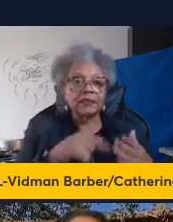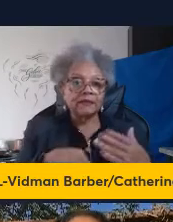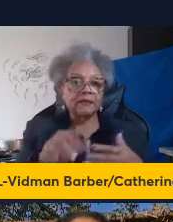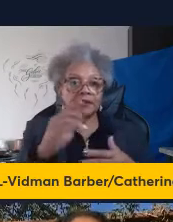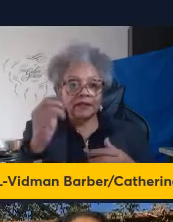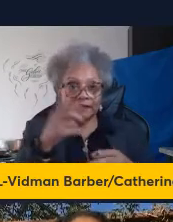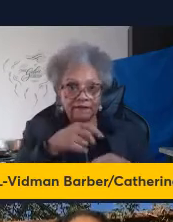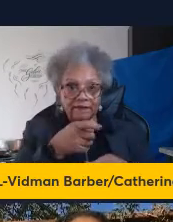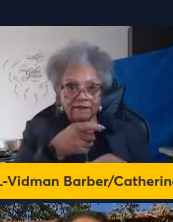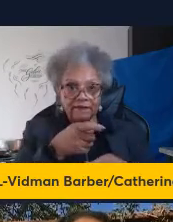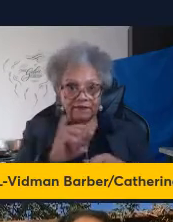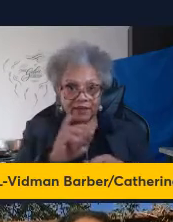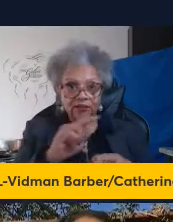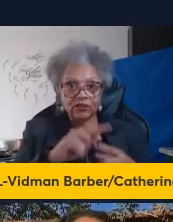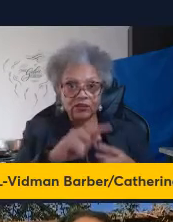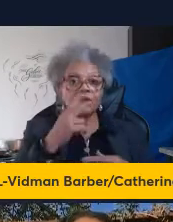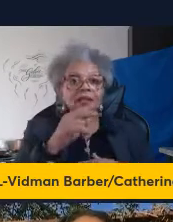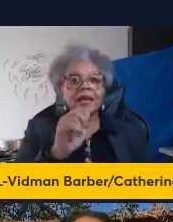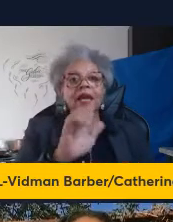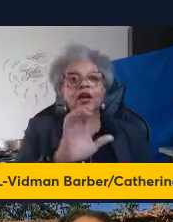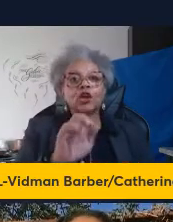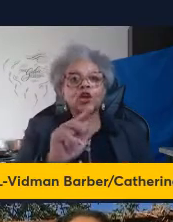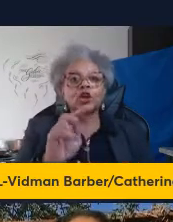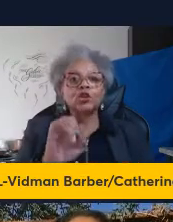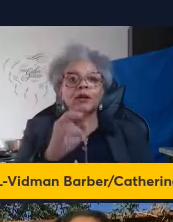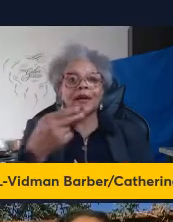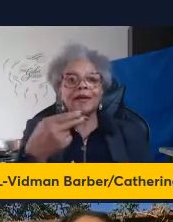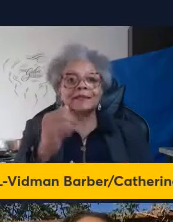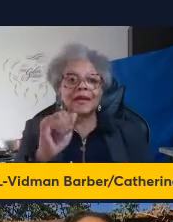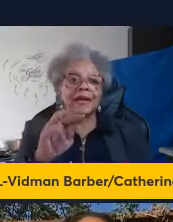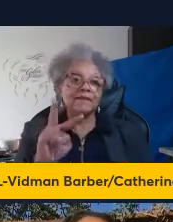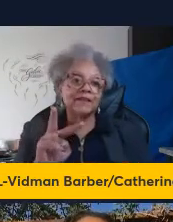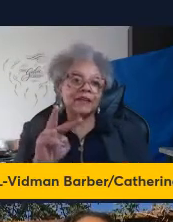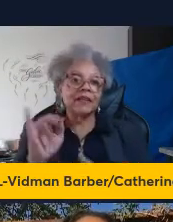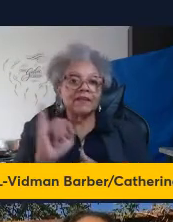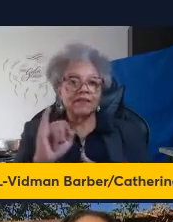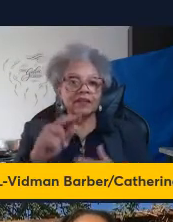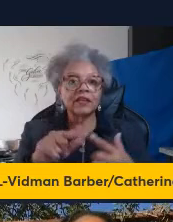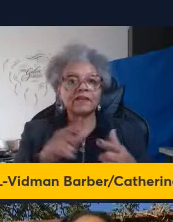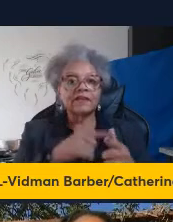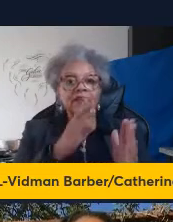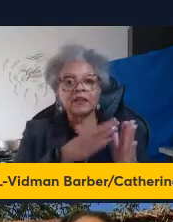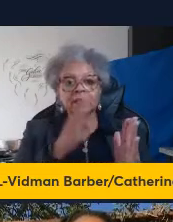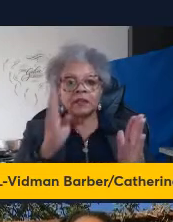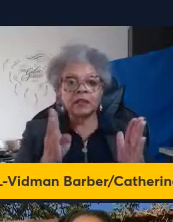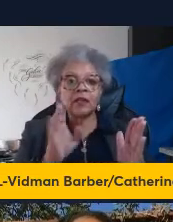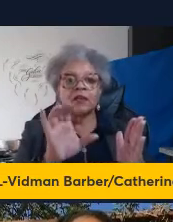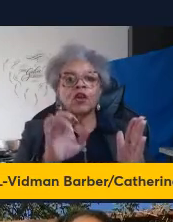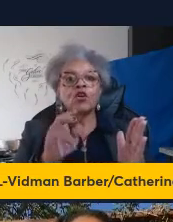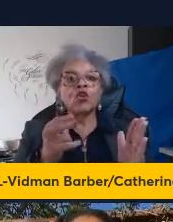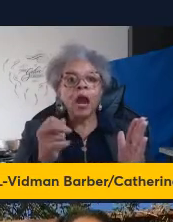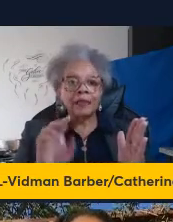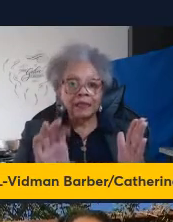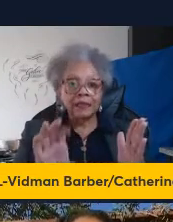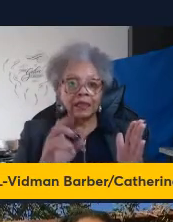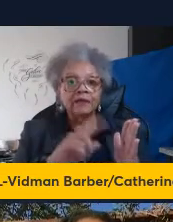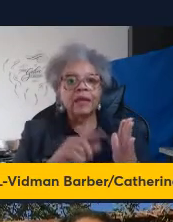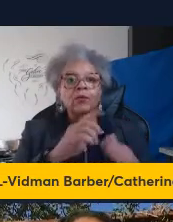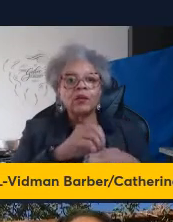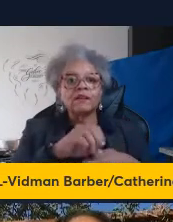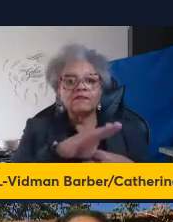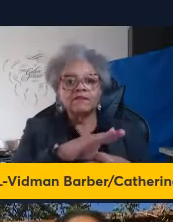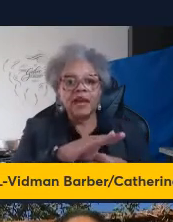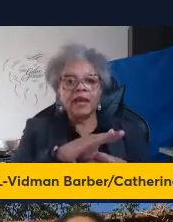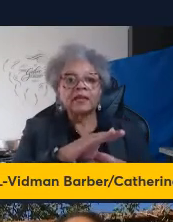are the earliest stages of acute HIV infection. And this is the chronic phase. And this is all in comparison to uninfected individuals in black.